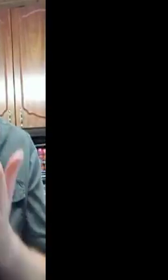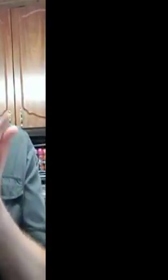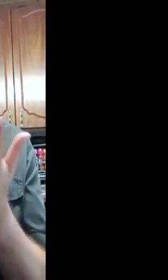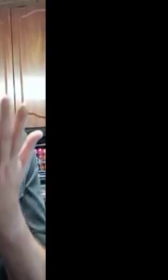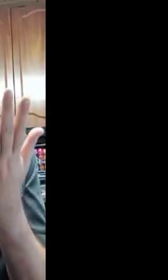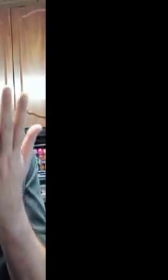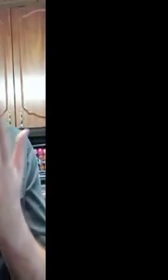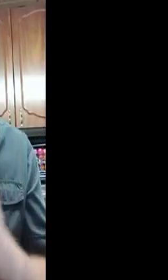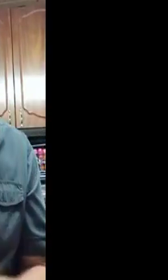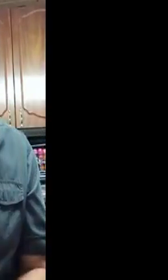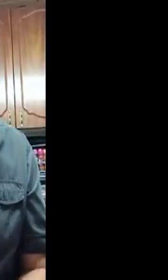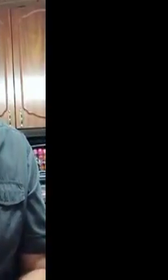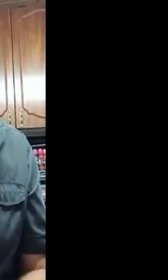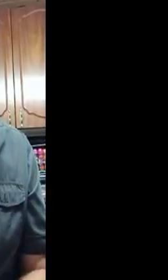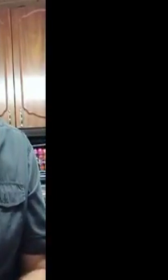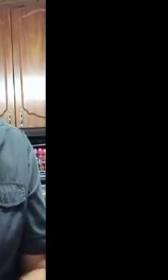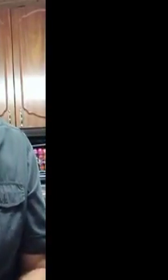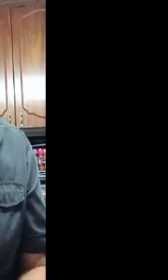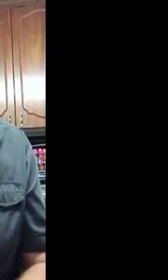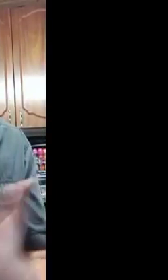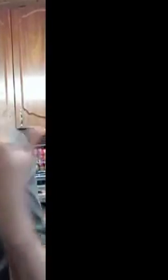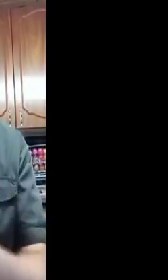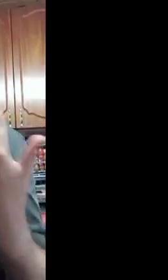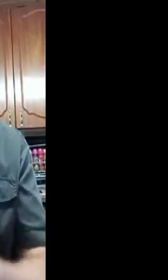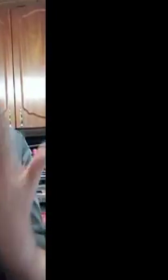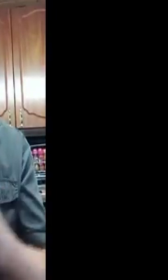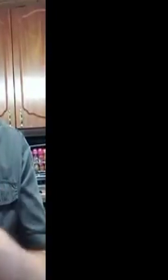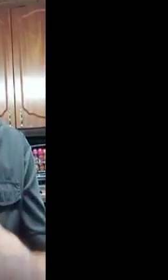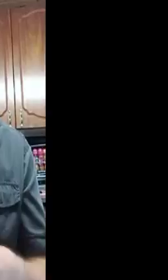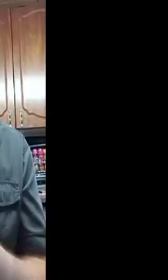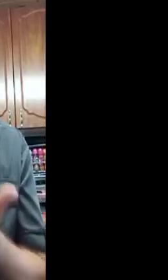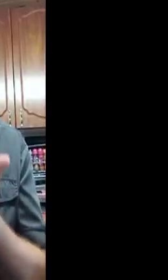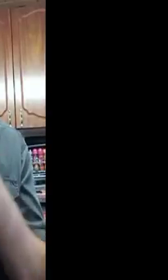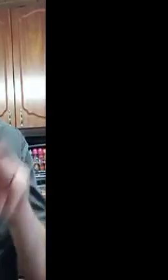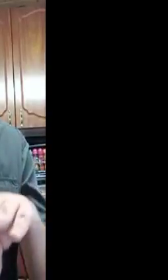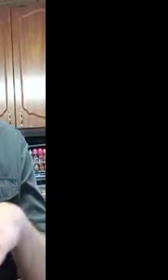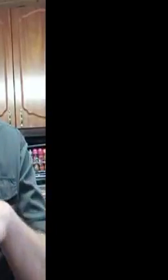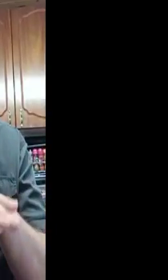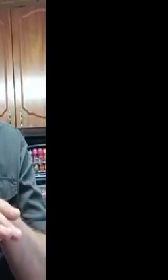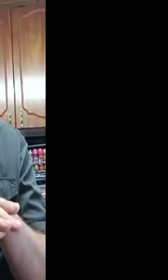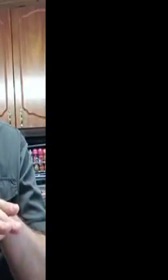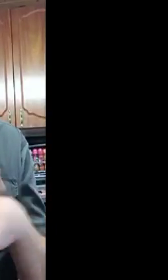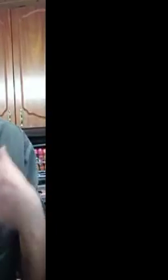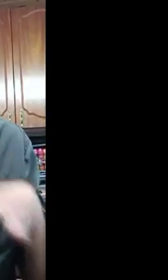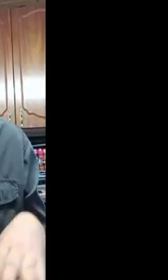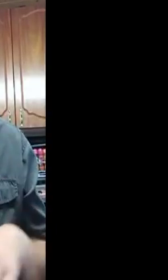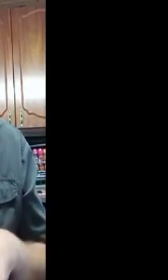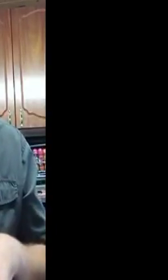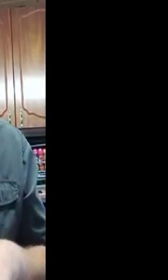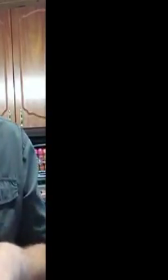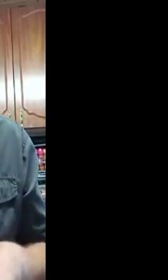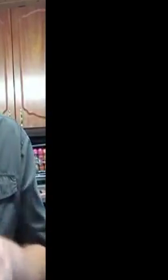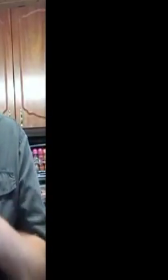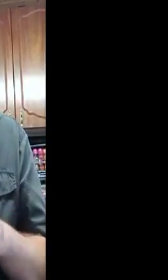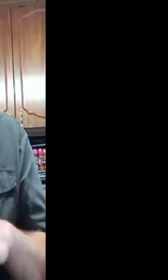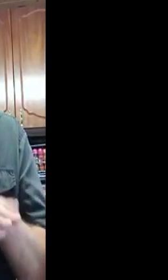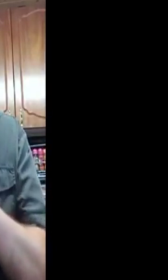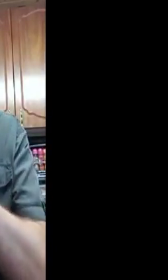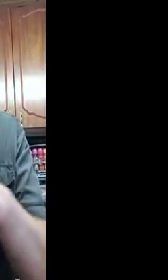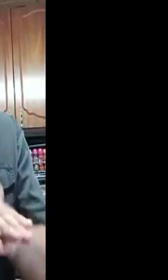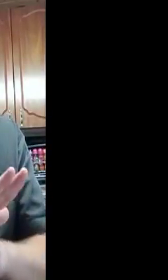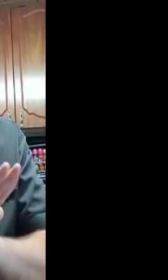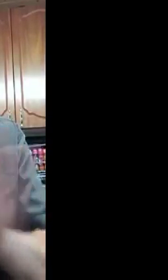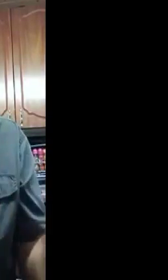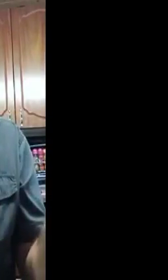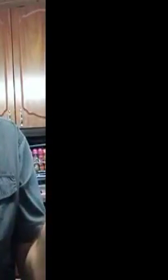department. We don't know, we won't know. We killed 11 people back in 1961. We not want hear and just take reports about taxes is our